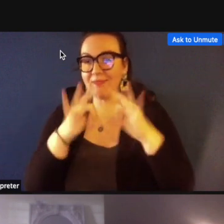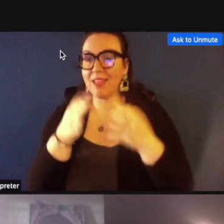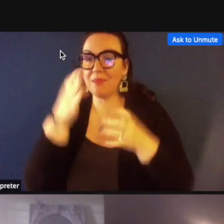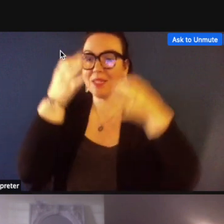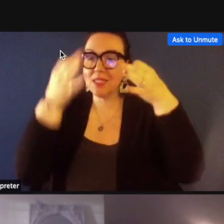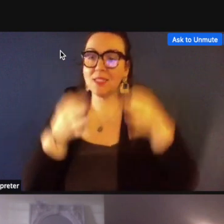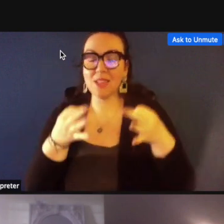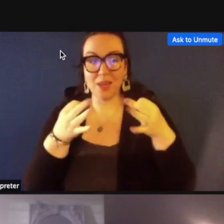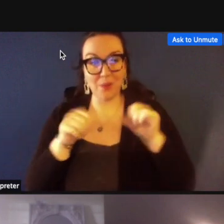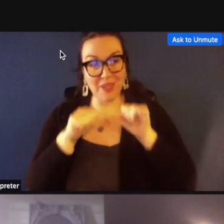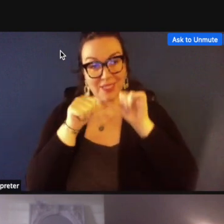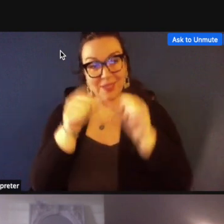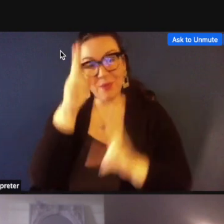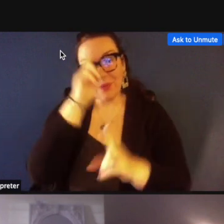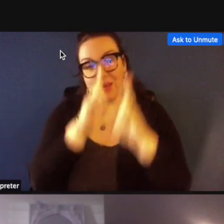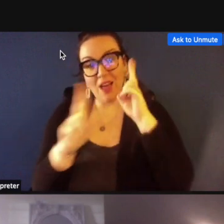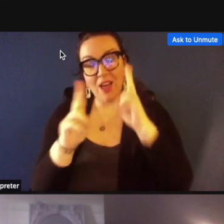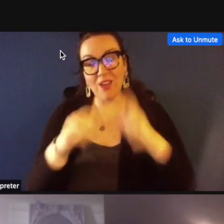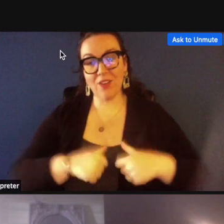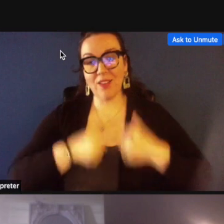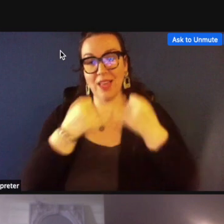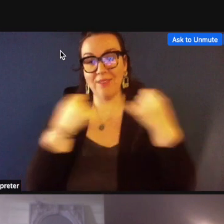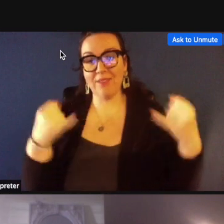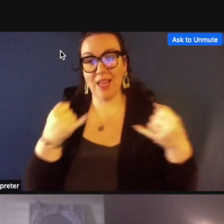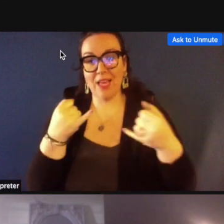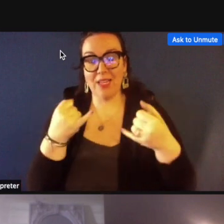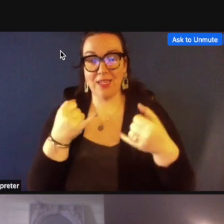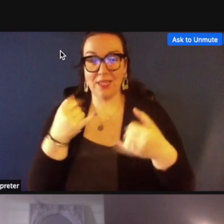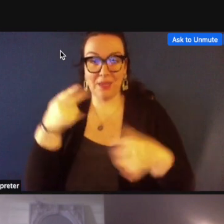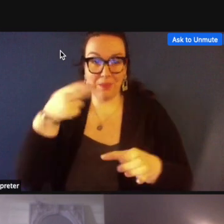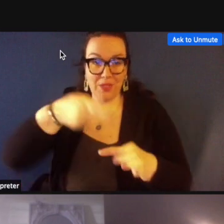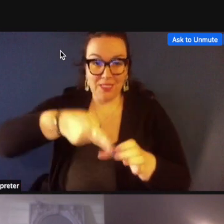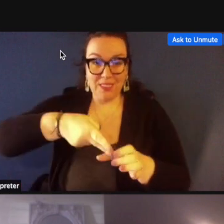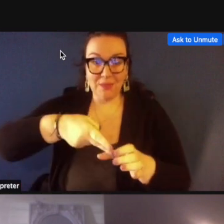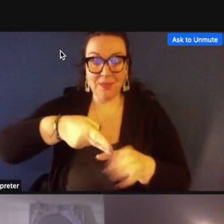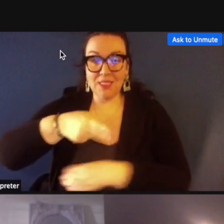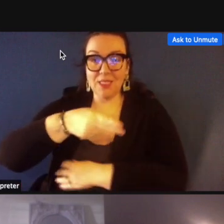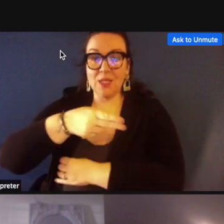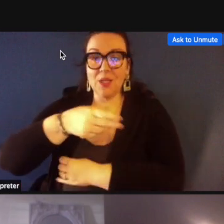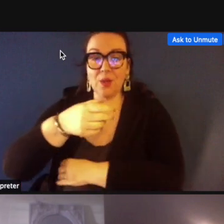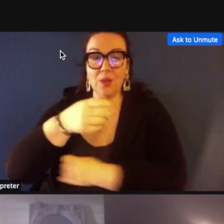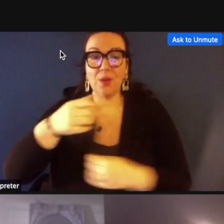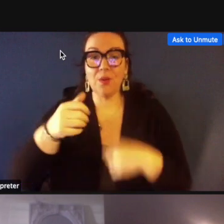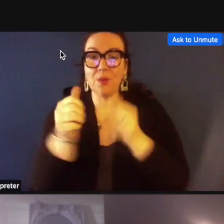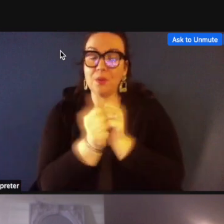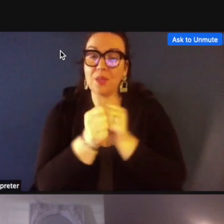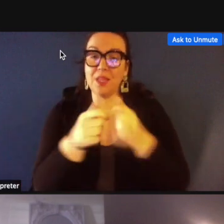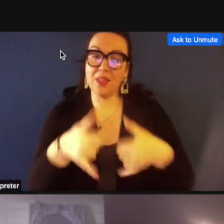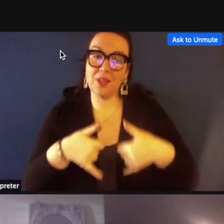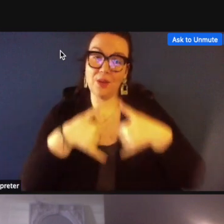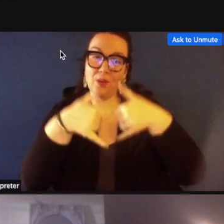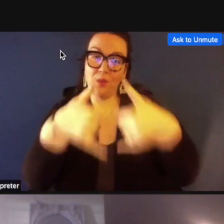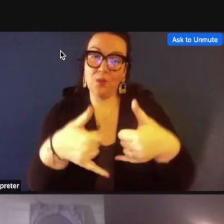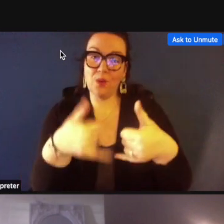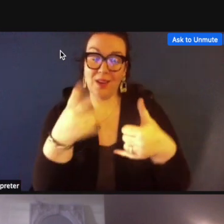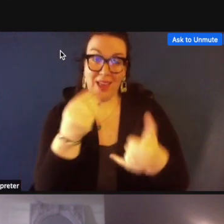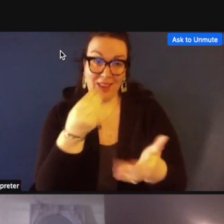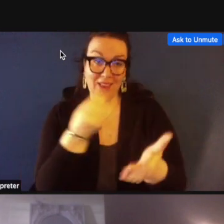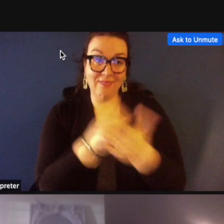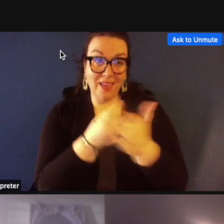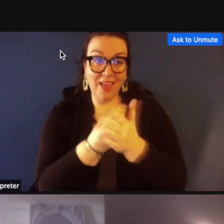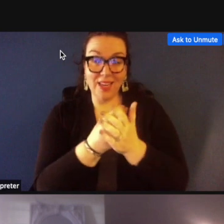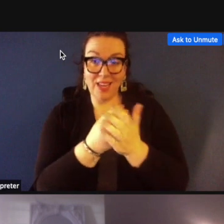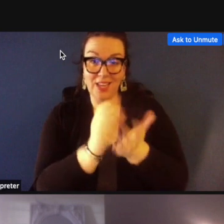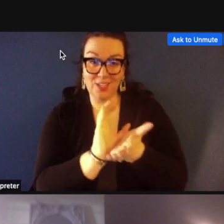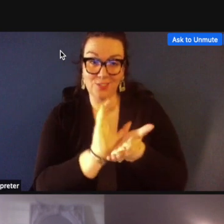honor lifeline participants uh with an award uh and a financial gift along